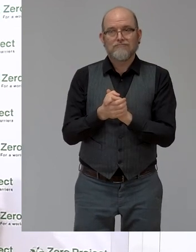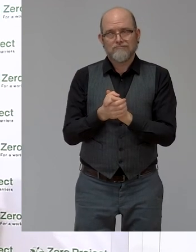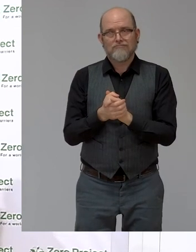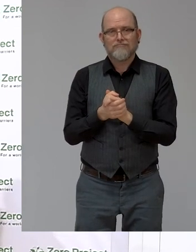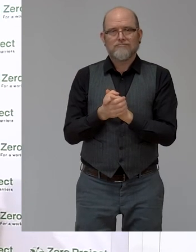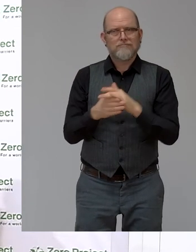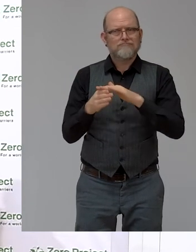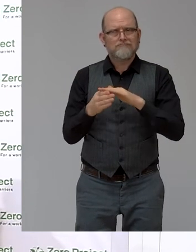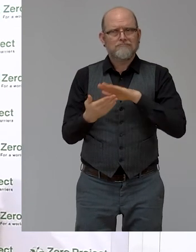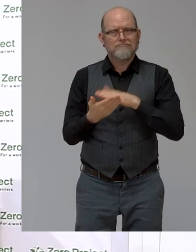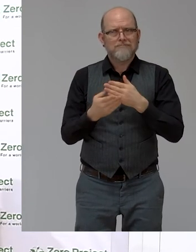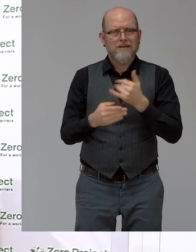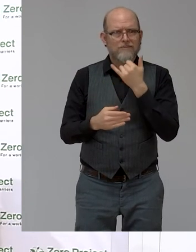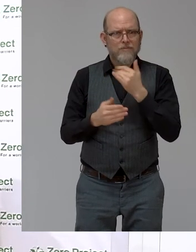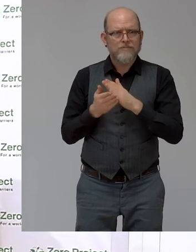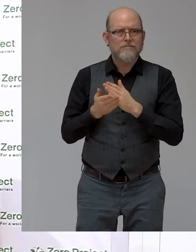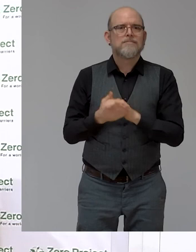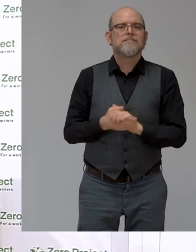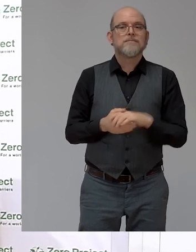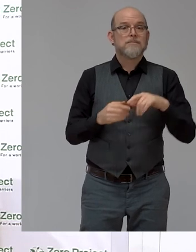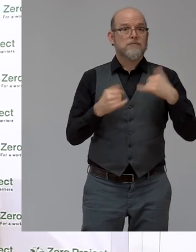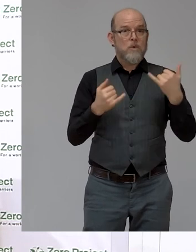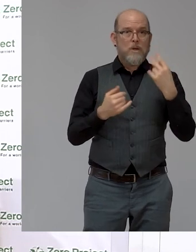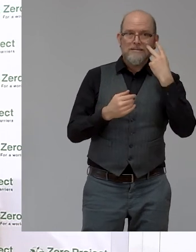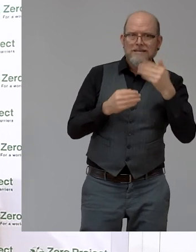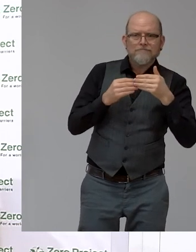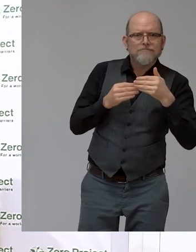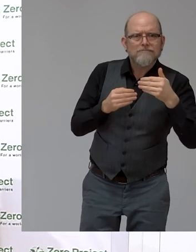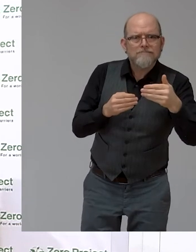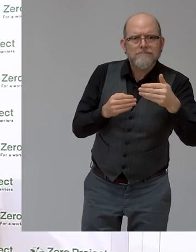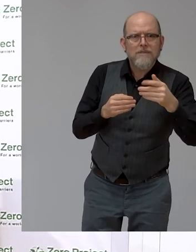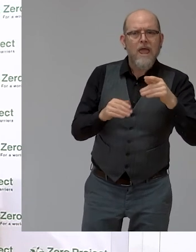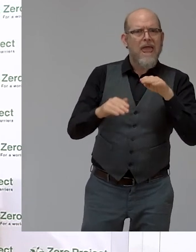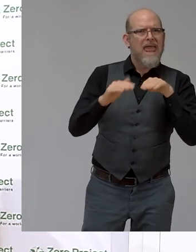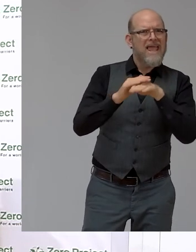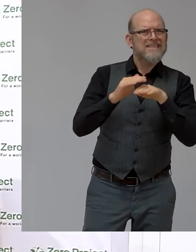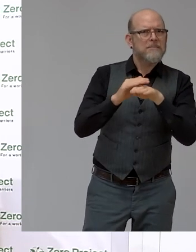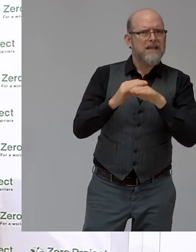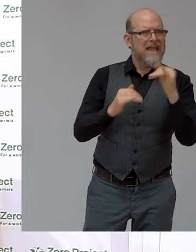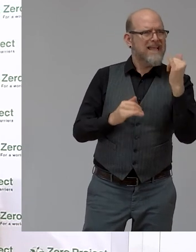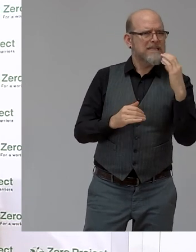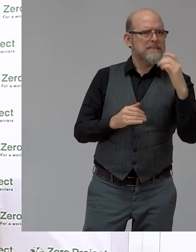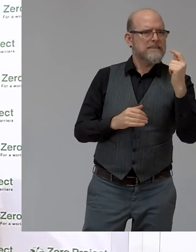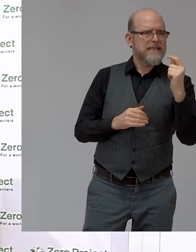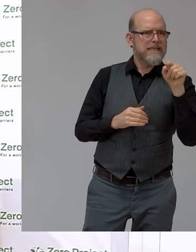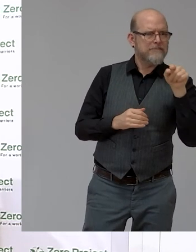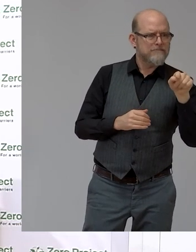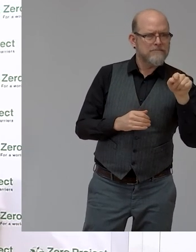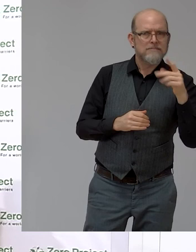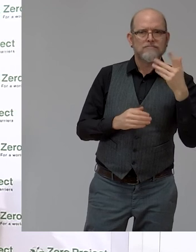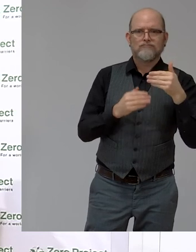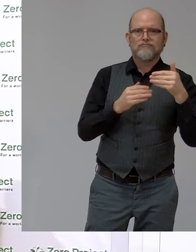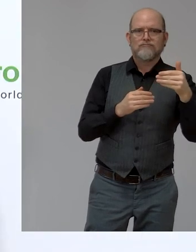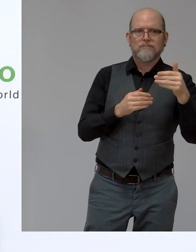again with accessibility and ICT. Michael, maybe we should talk a little bit about the future. I think especially you and Anna